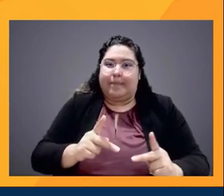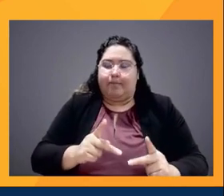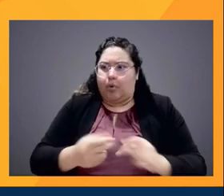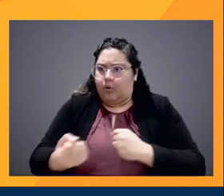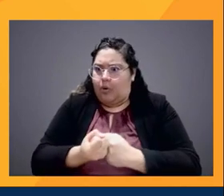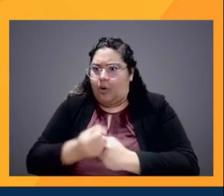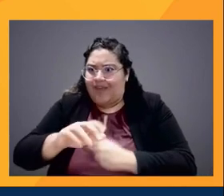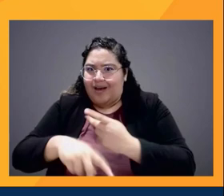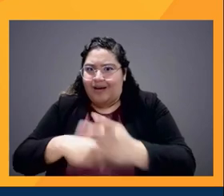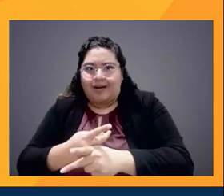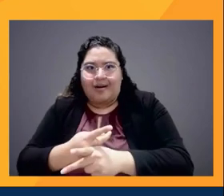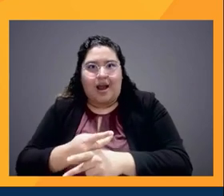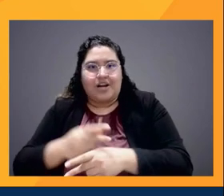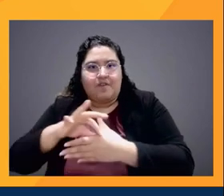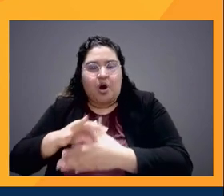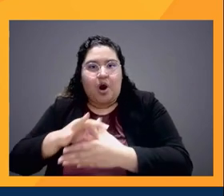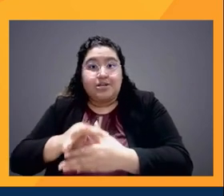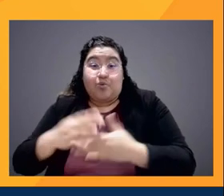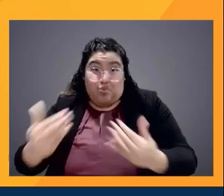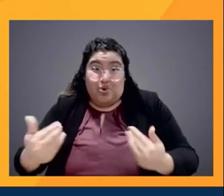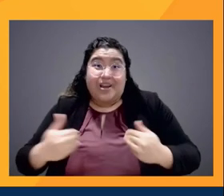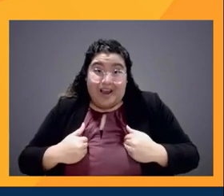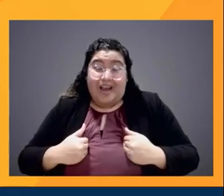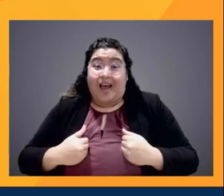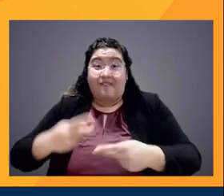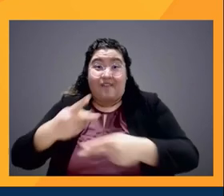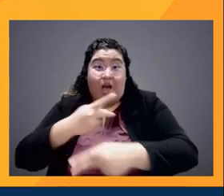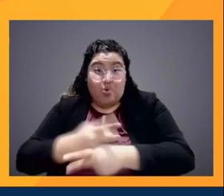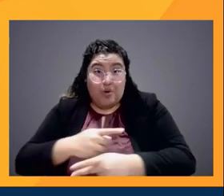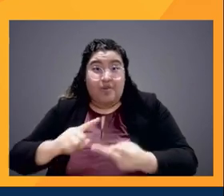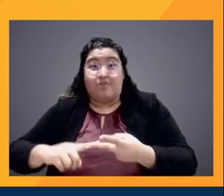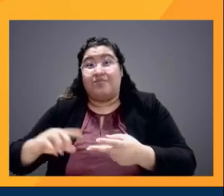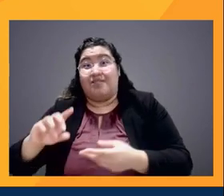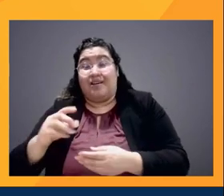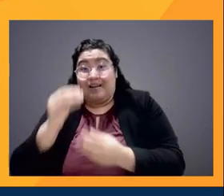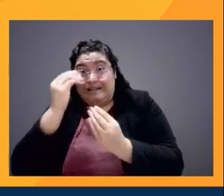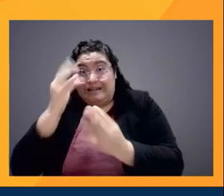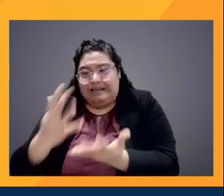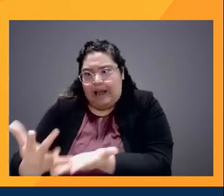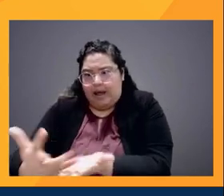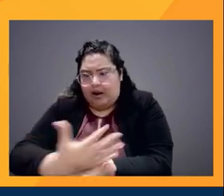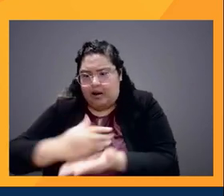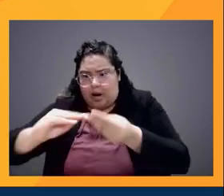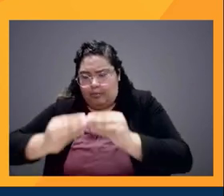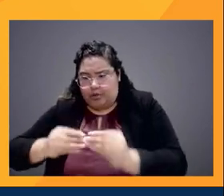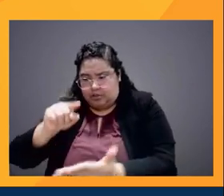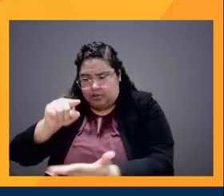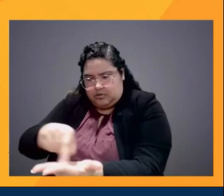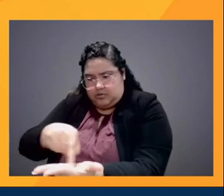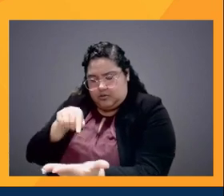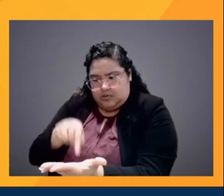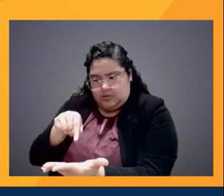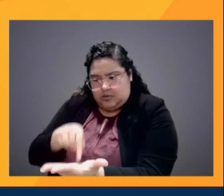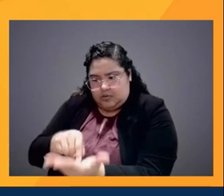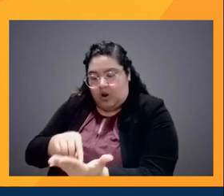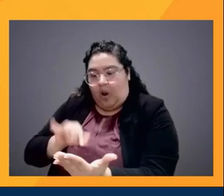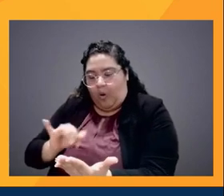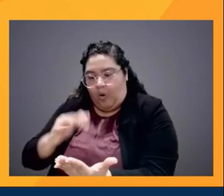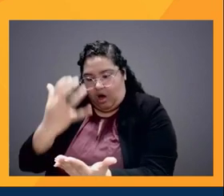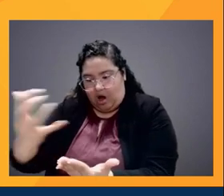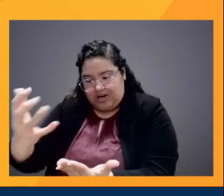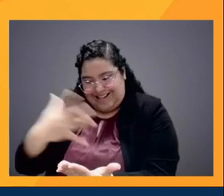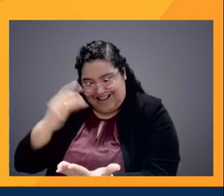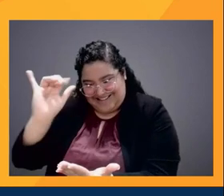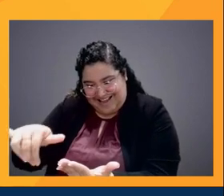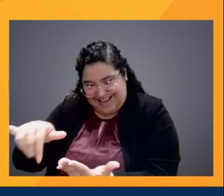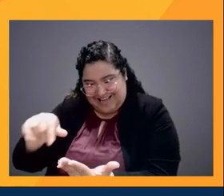and data that back that up now. So you can actually take and say, here is what the data of what my audience is showing and how they're consuming